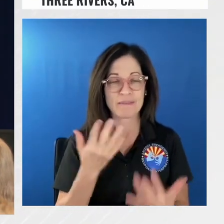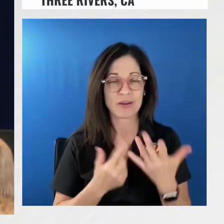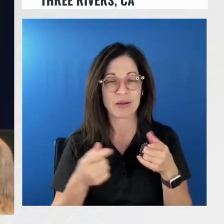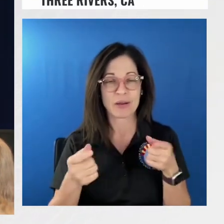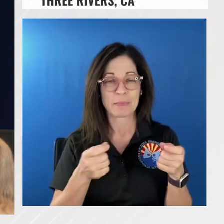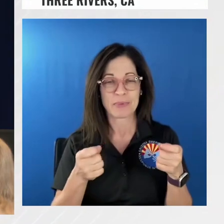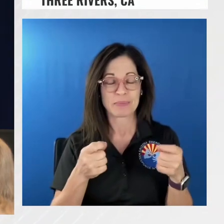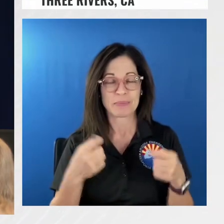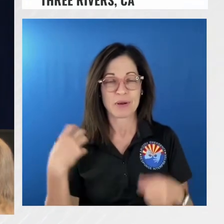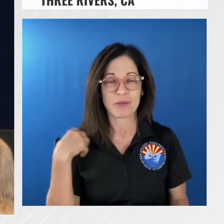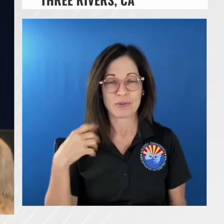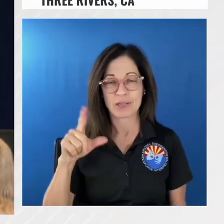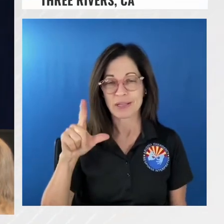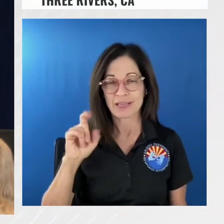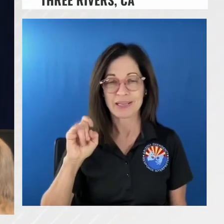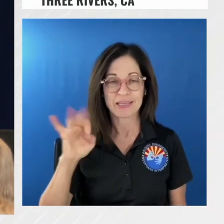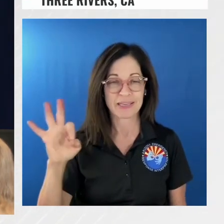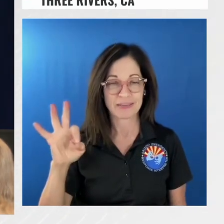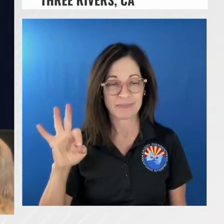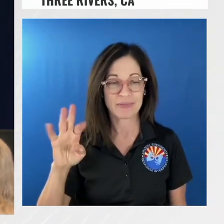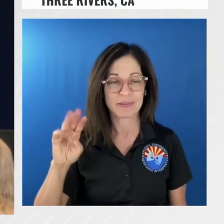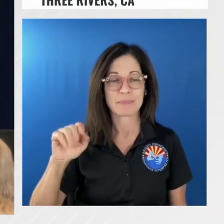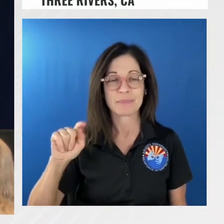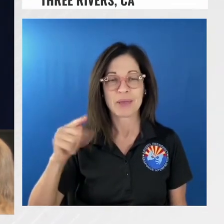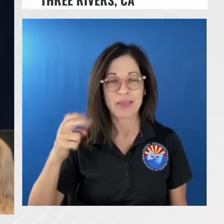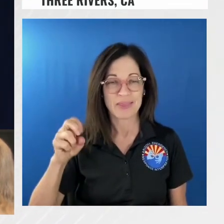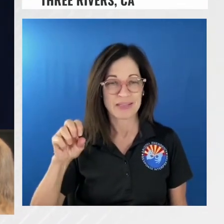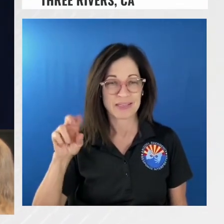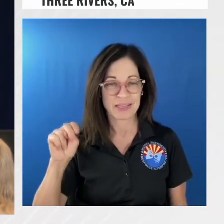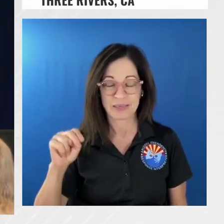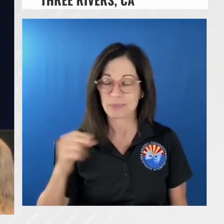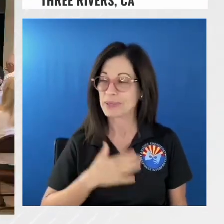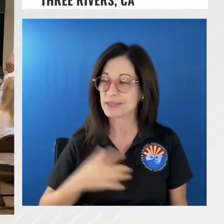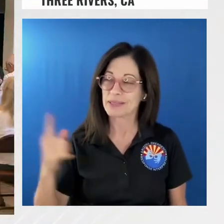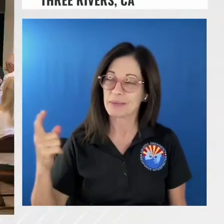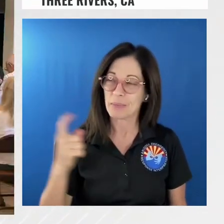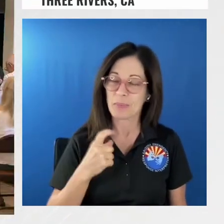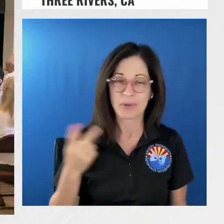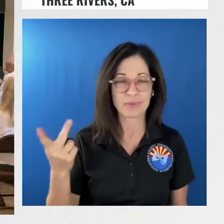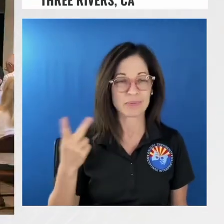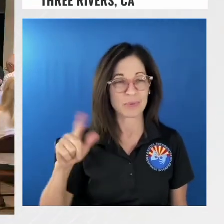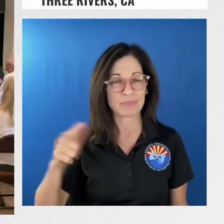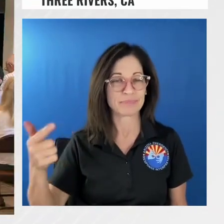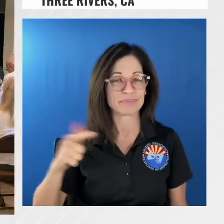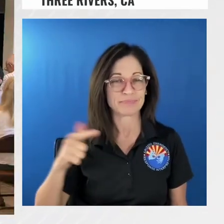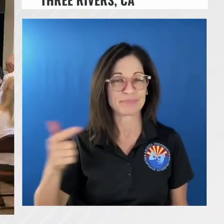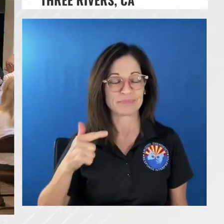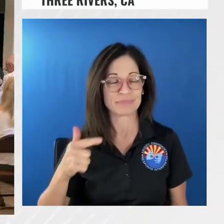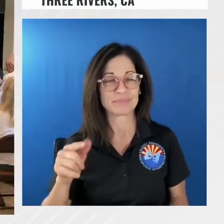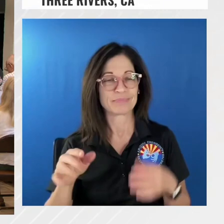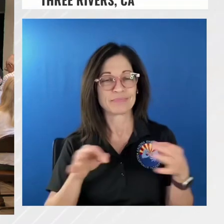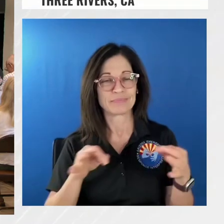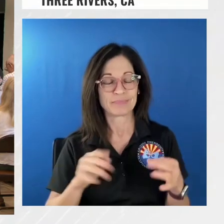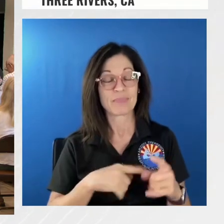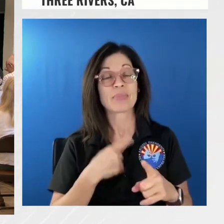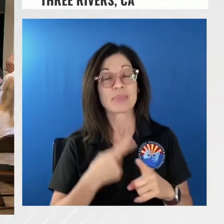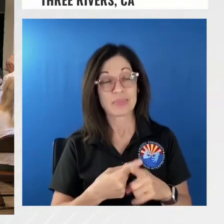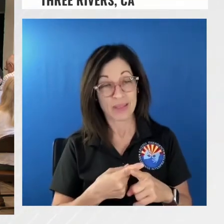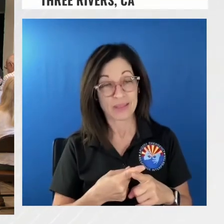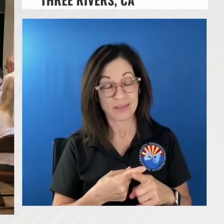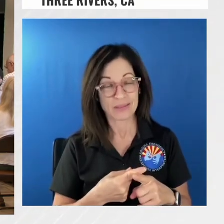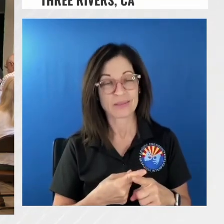so why don't you start working your way up and we're going to tag team this and piggyback on this and then we're going to transition to